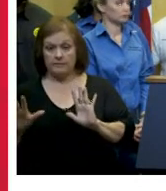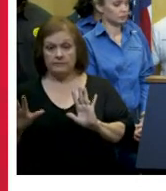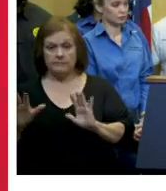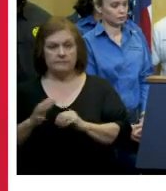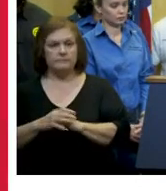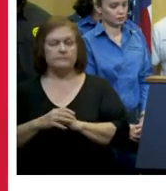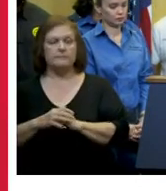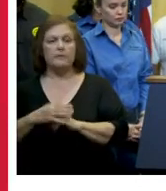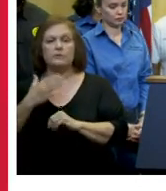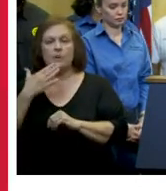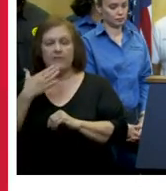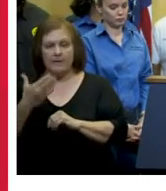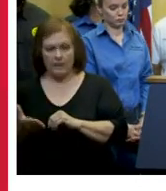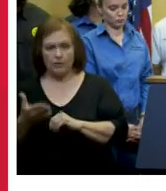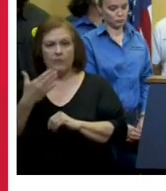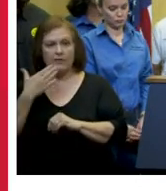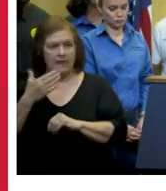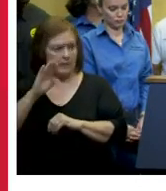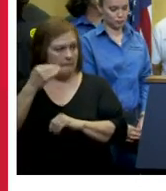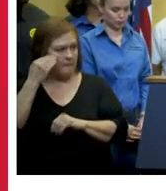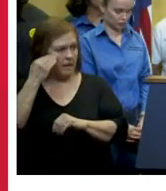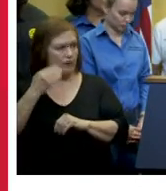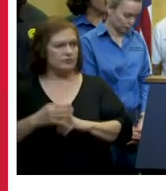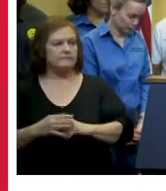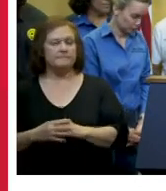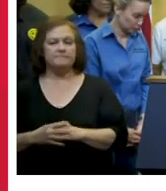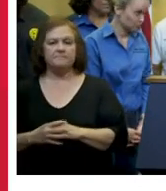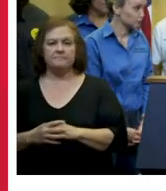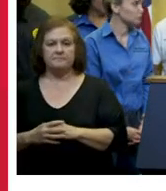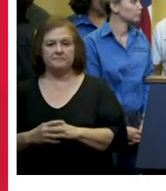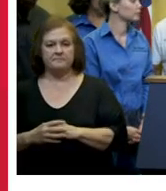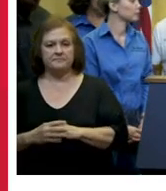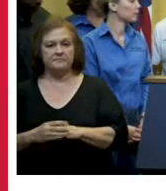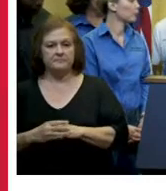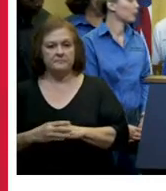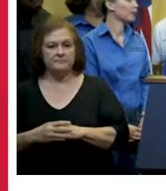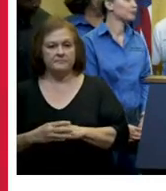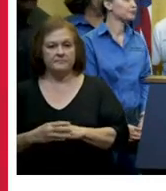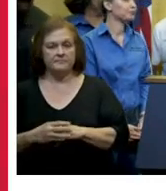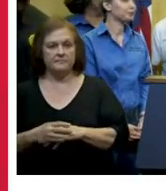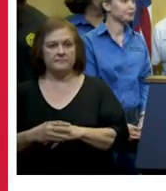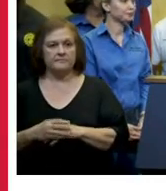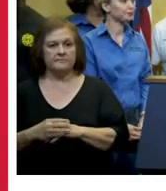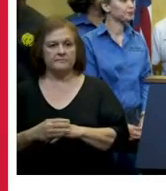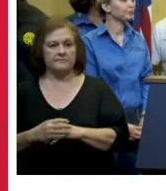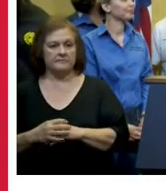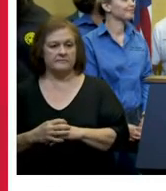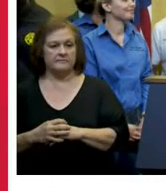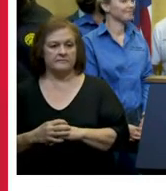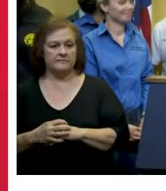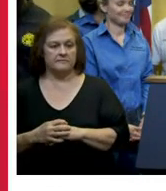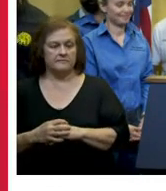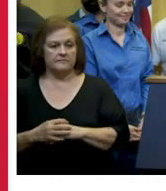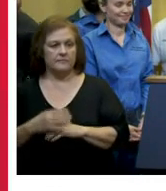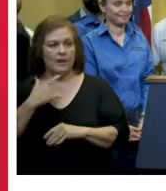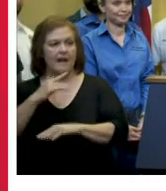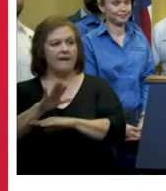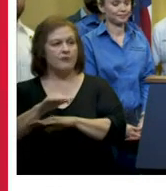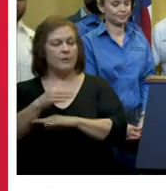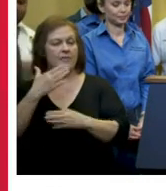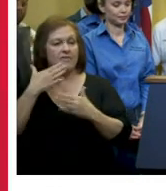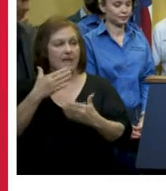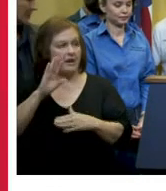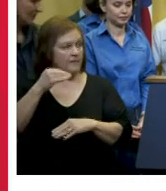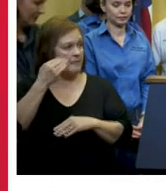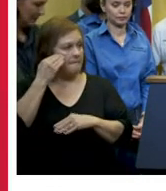so thank you all thank you madam mayor thank you council councilwoman yes good afternoon and